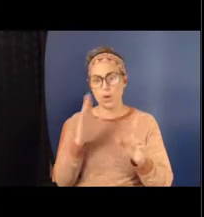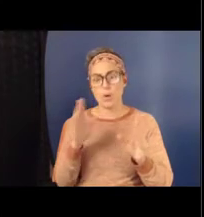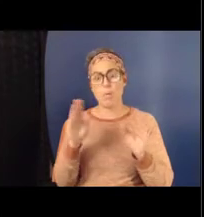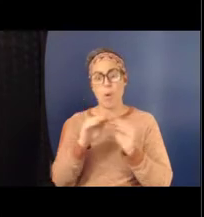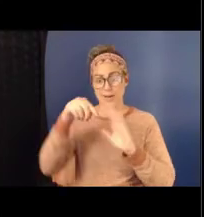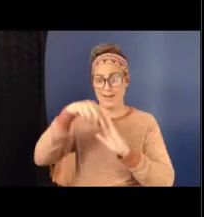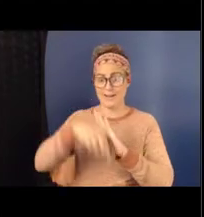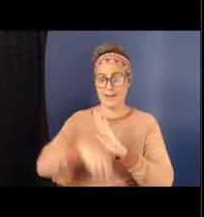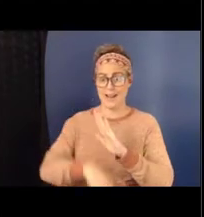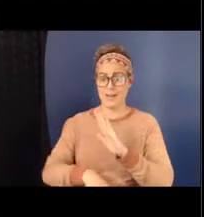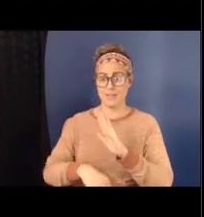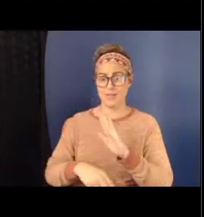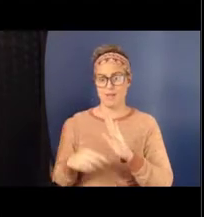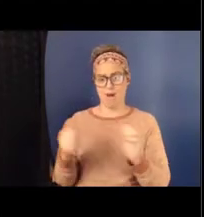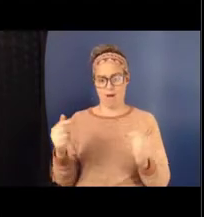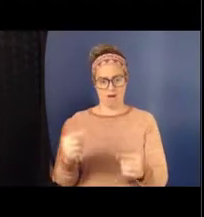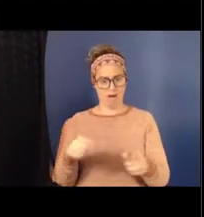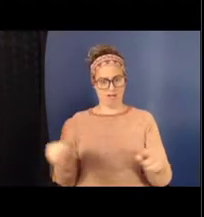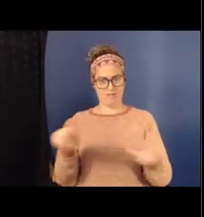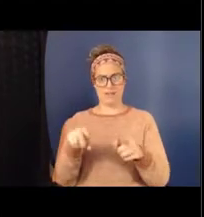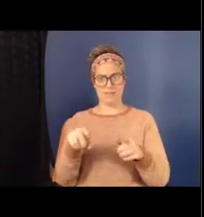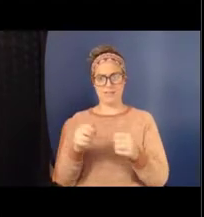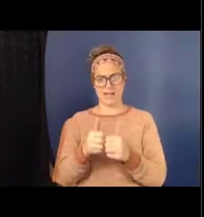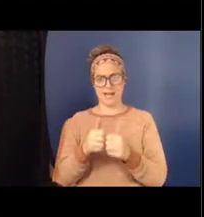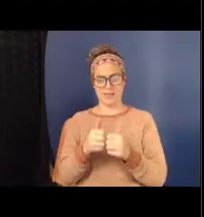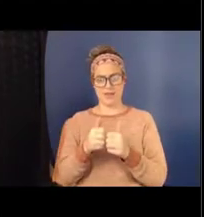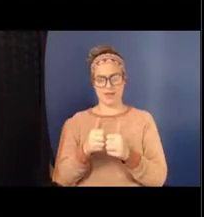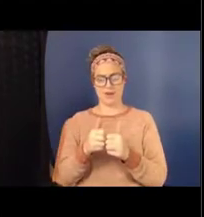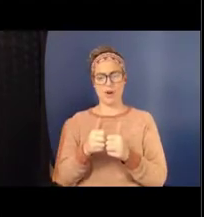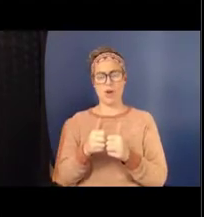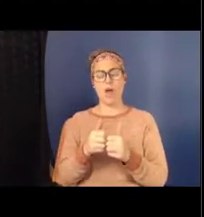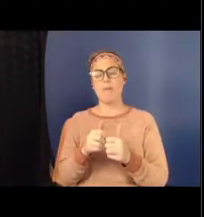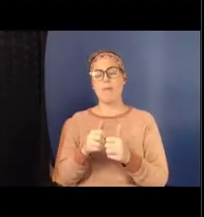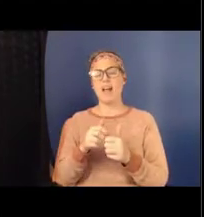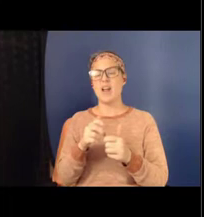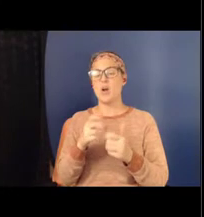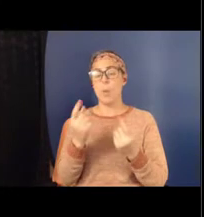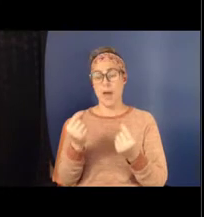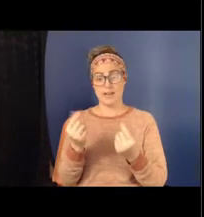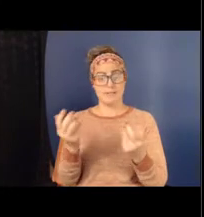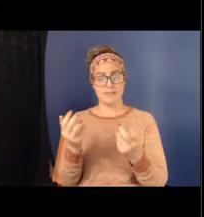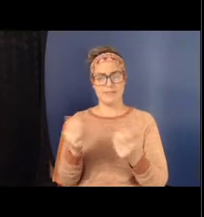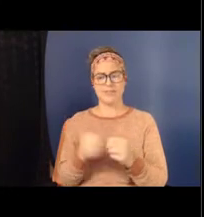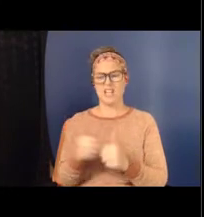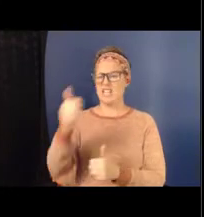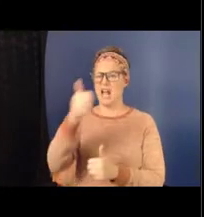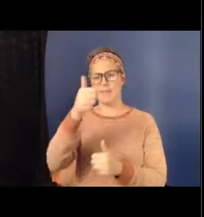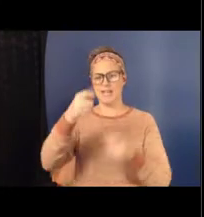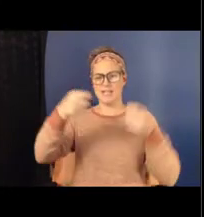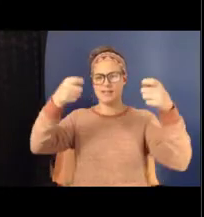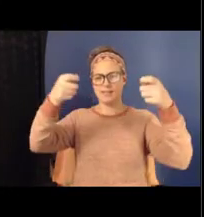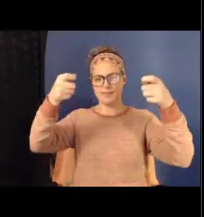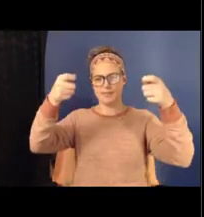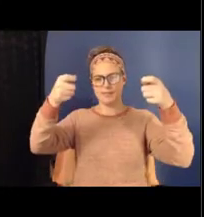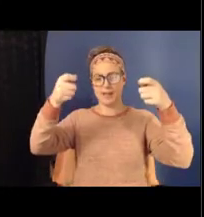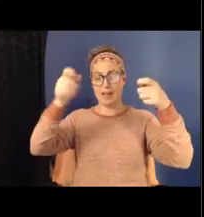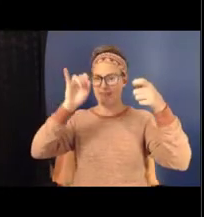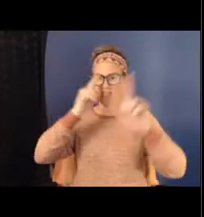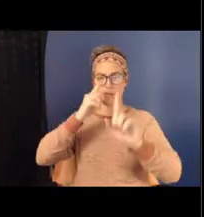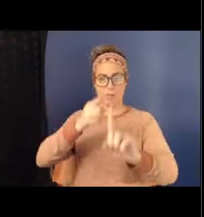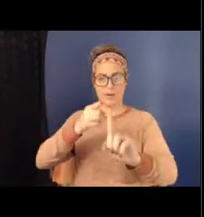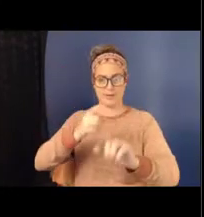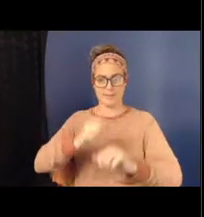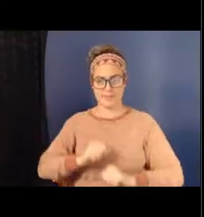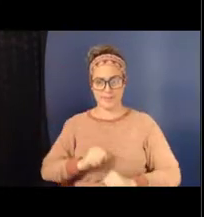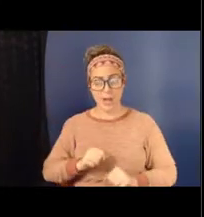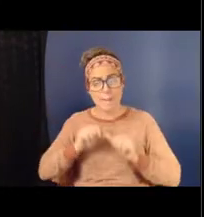by their underlying motivation, dominance, to attain and obtain and maintain dominance, and in that way,